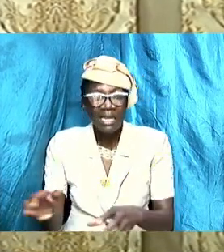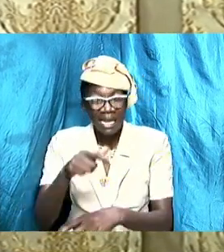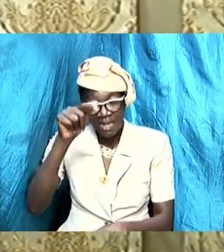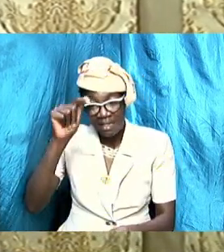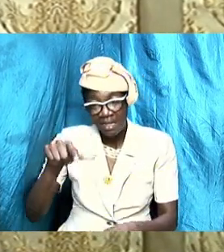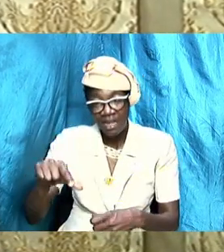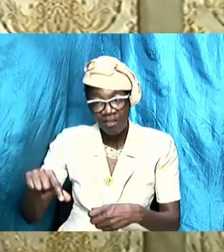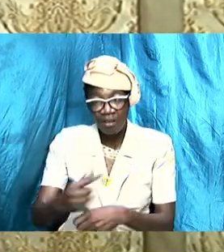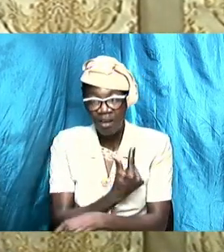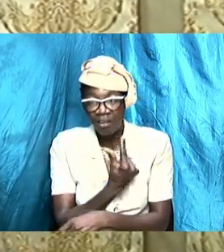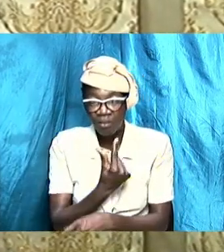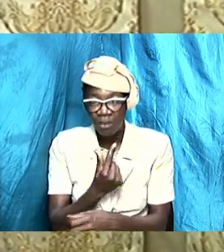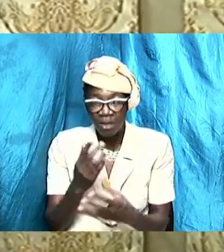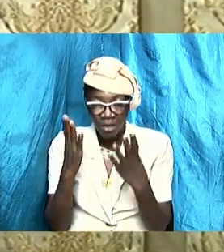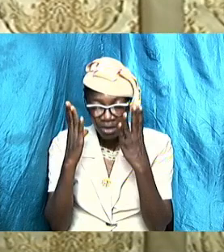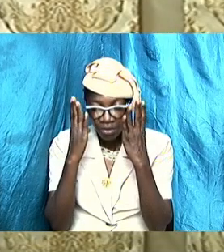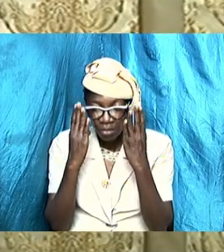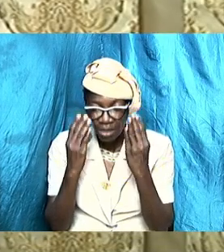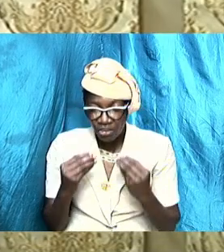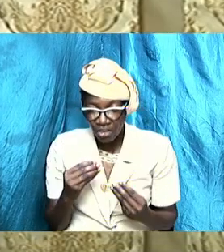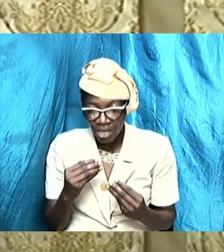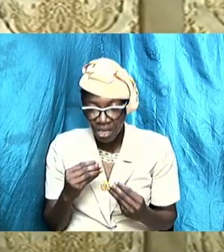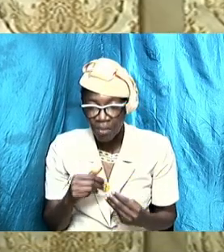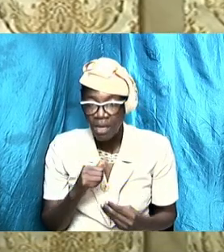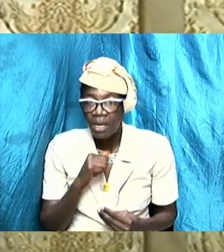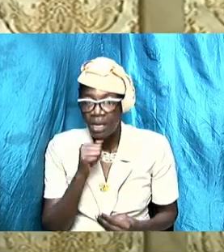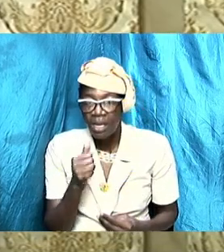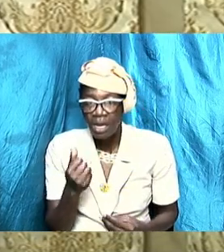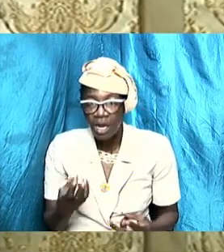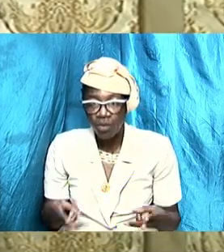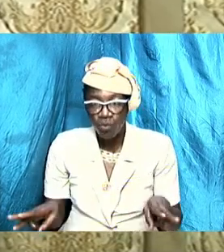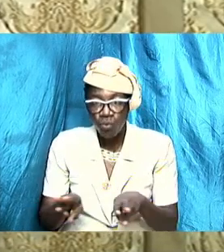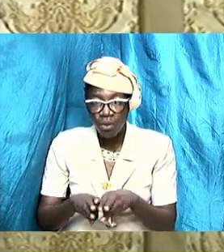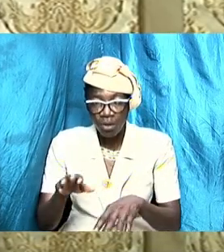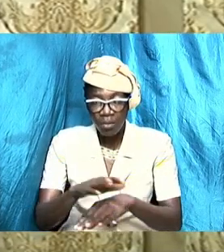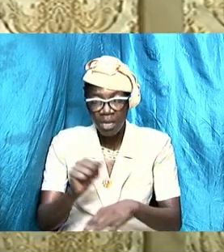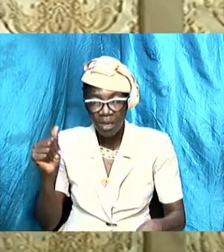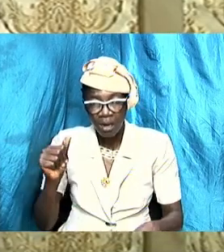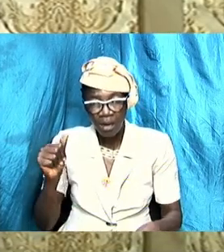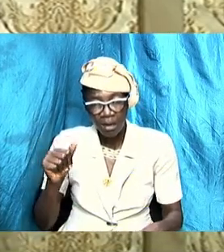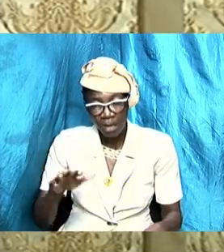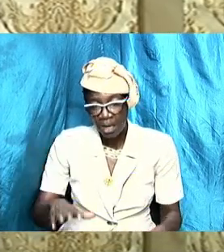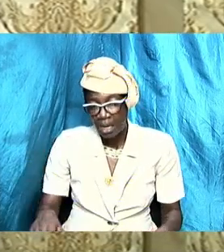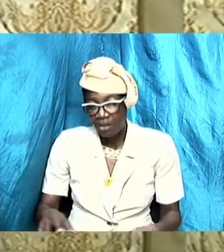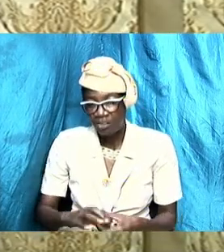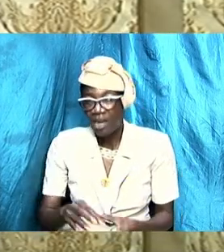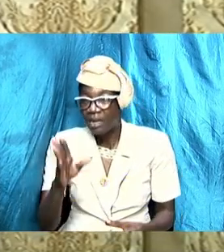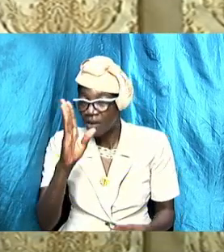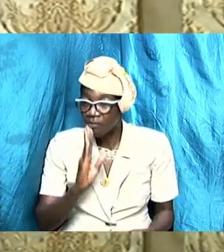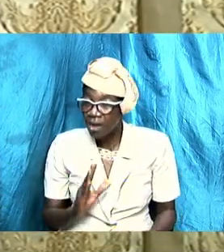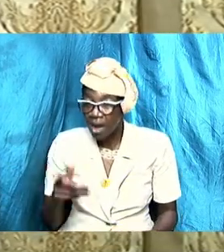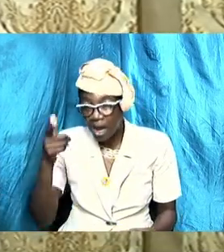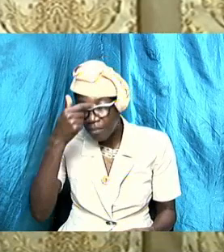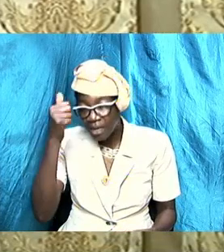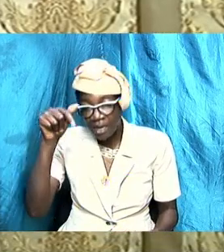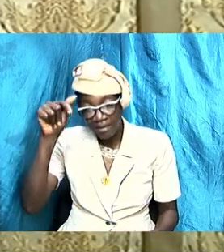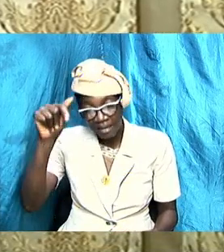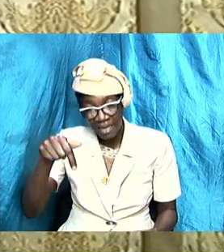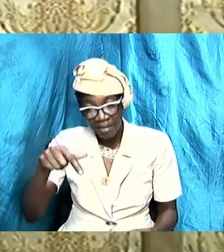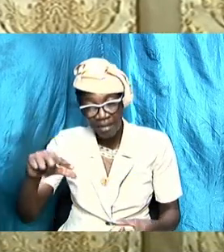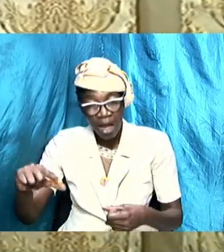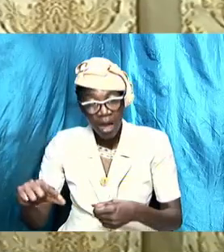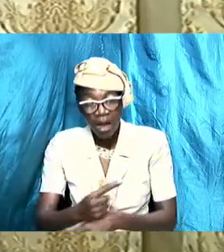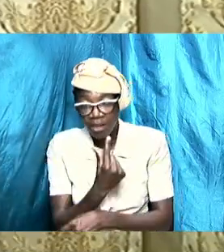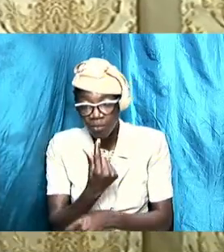when you you not worthy to be called a son of God because this gospel is the gospel of our Lord Jesus